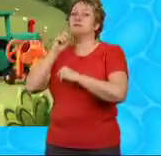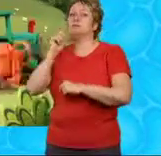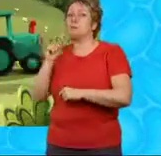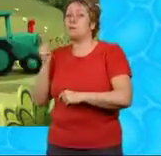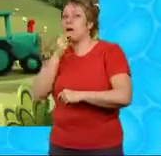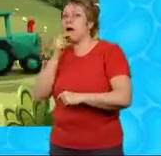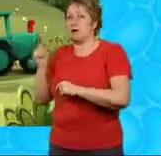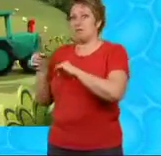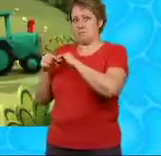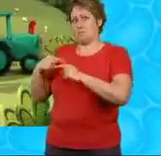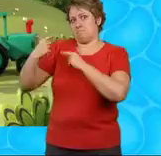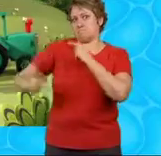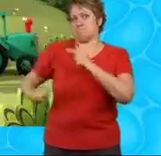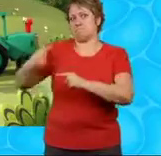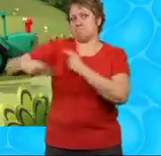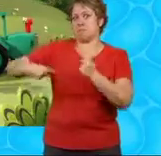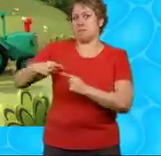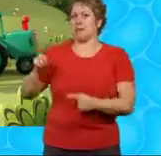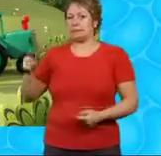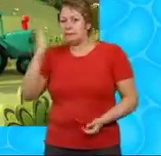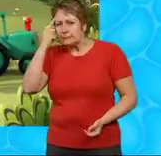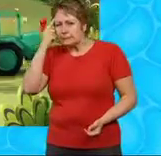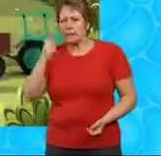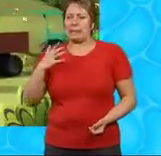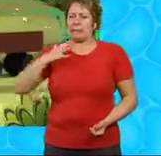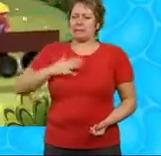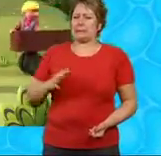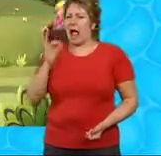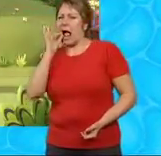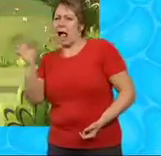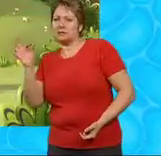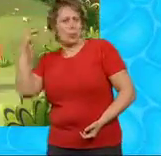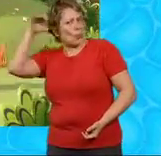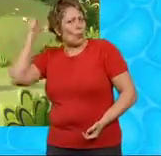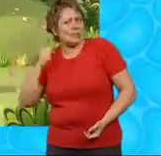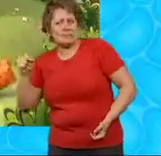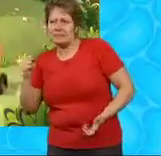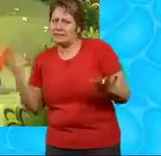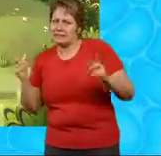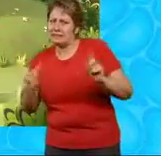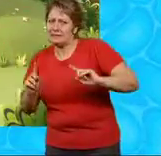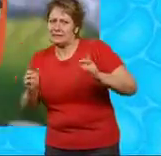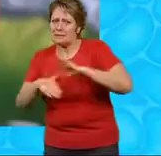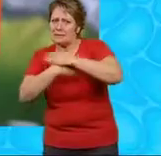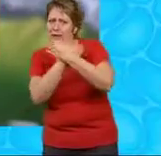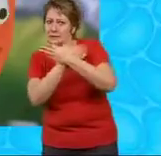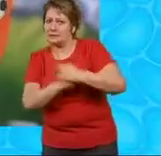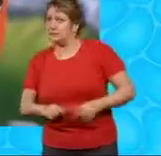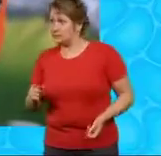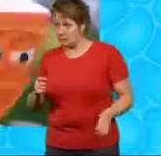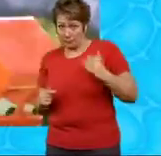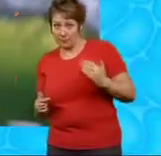I'm going to see if Wendy can help find out what to do about the bats Are you coming to the silo, Dizzy? Oh, yes, but